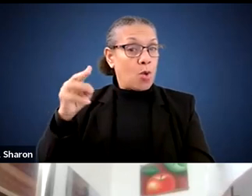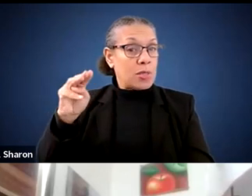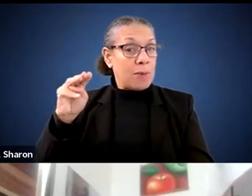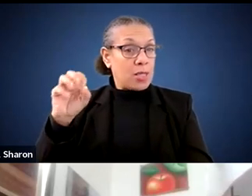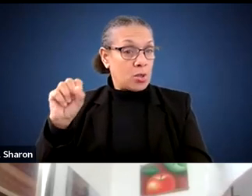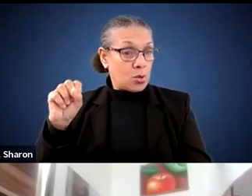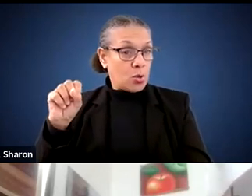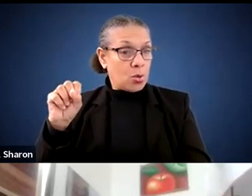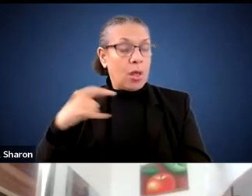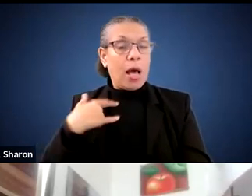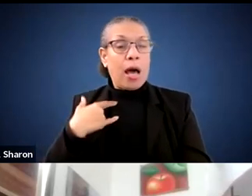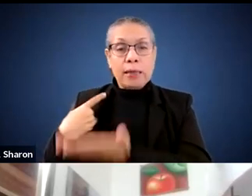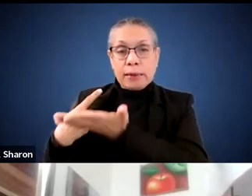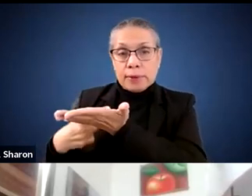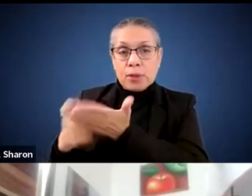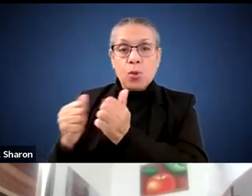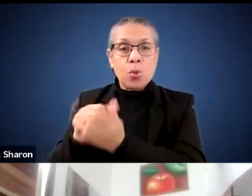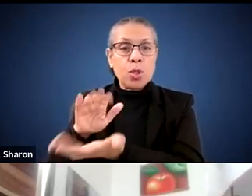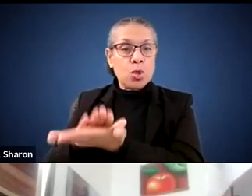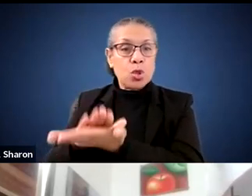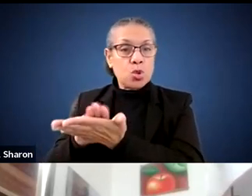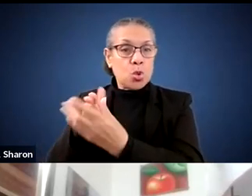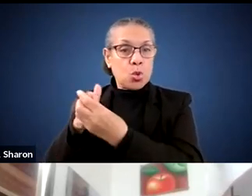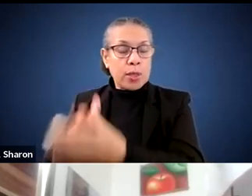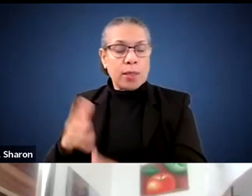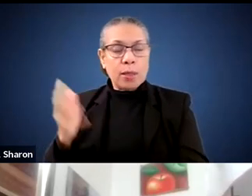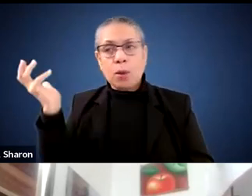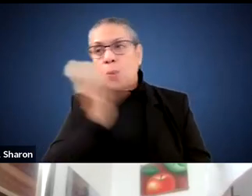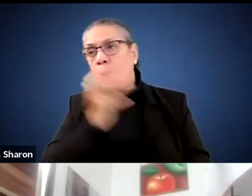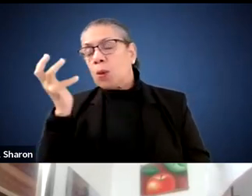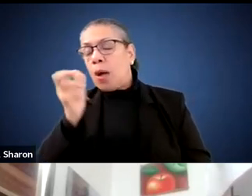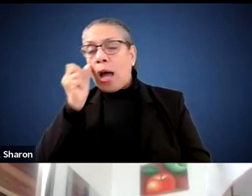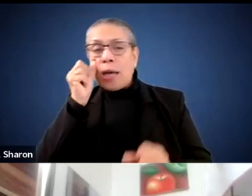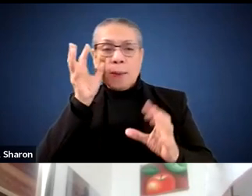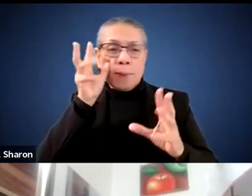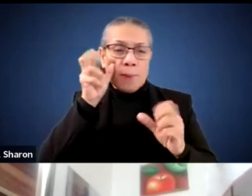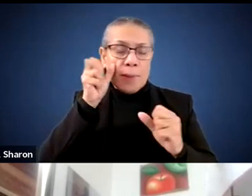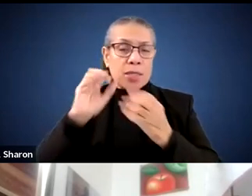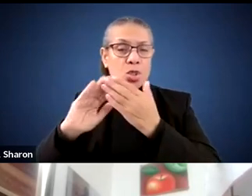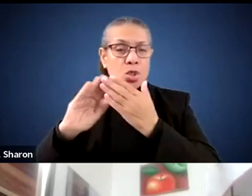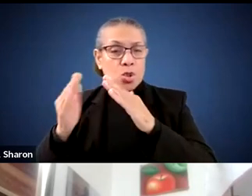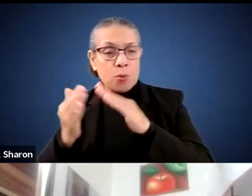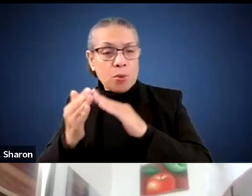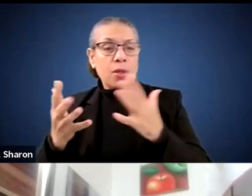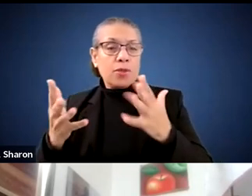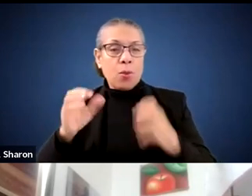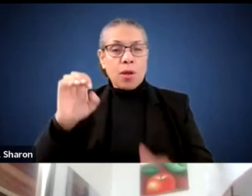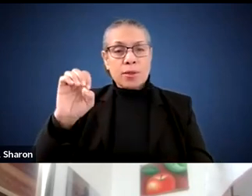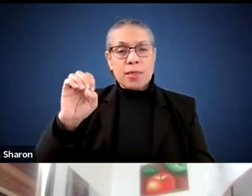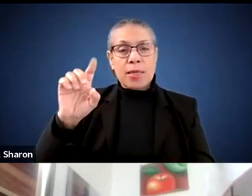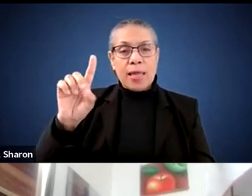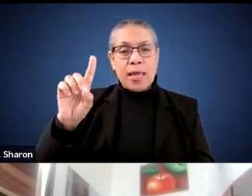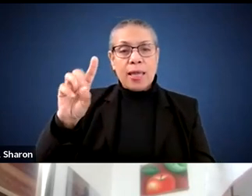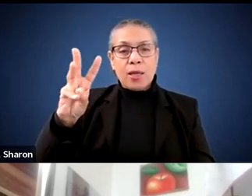been in consultation with the school leader. They're an incredible community and we're committed to building, um, out the Edwards building and also